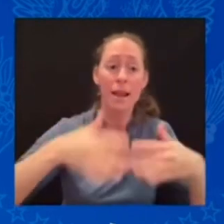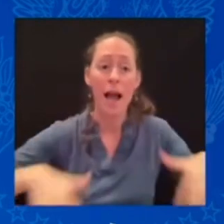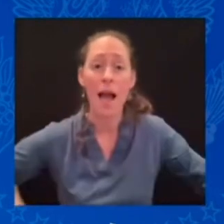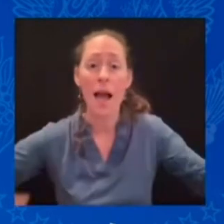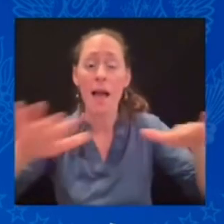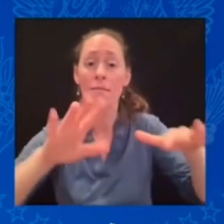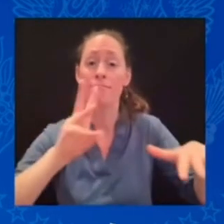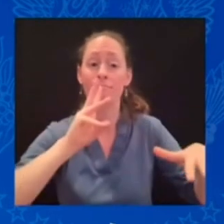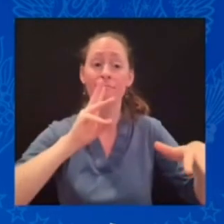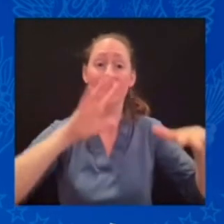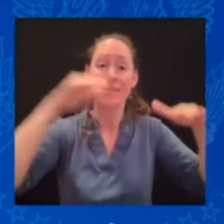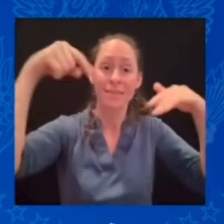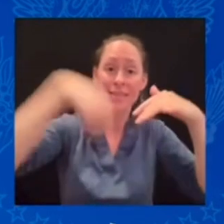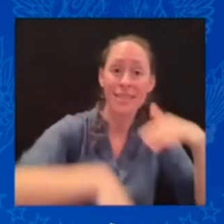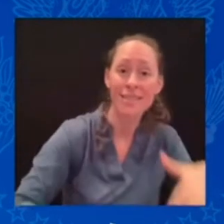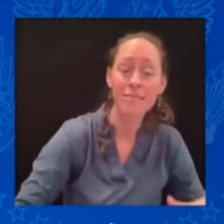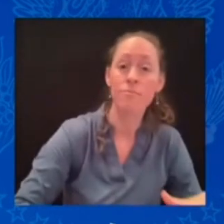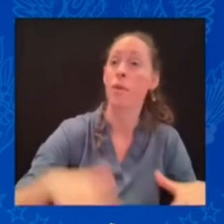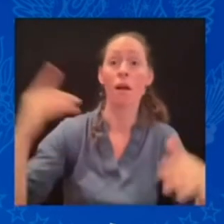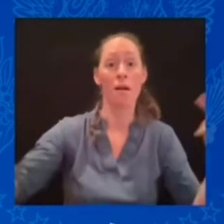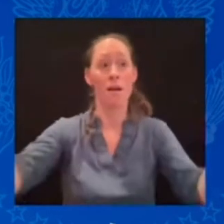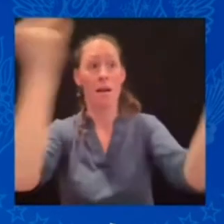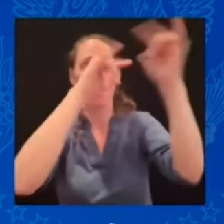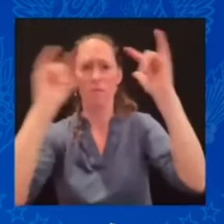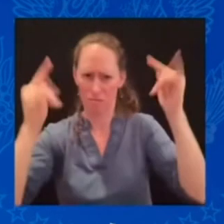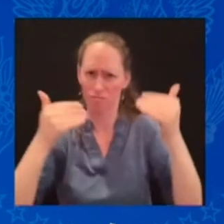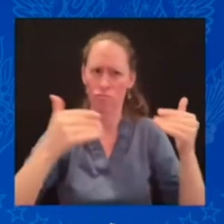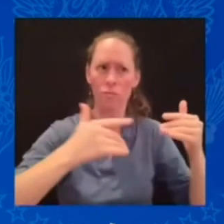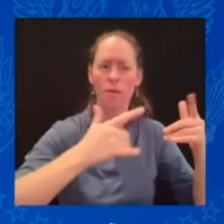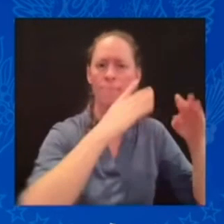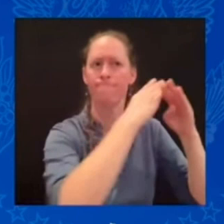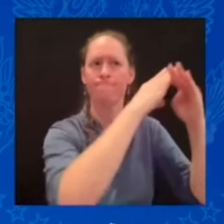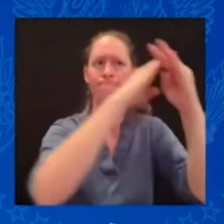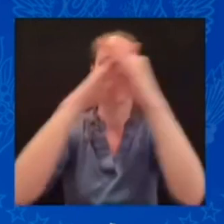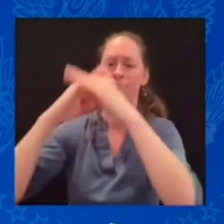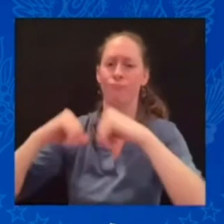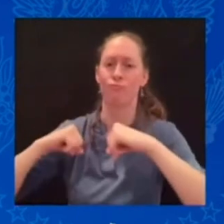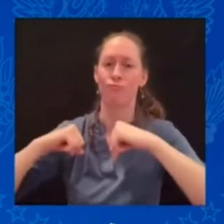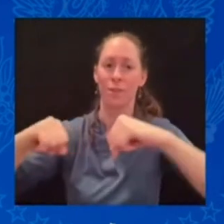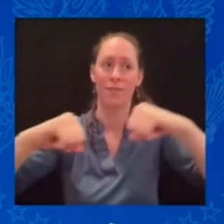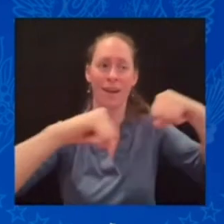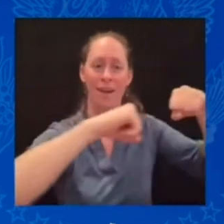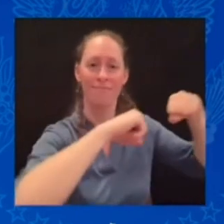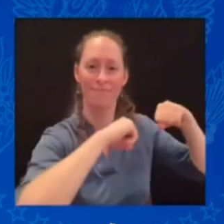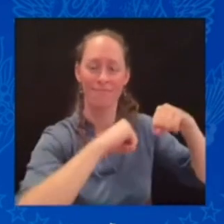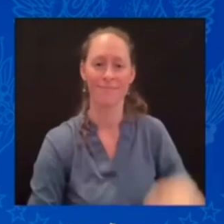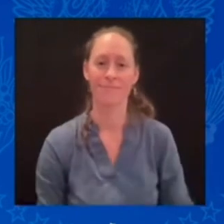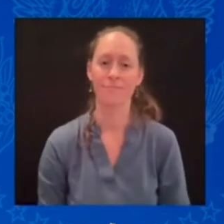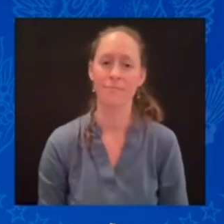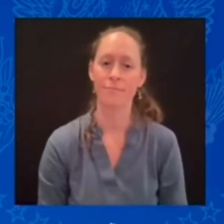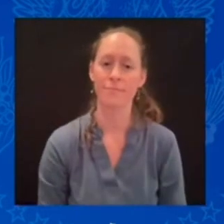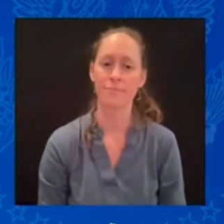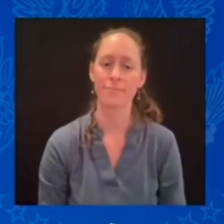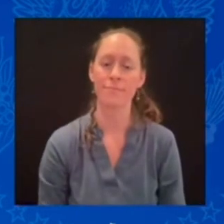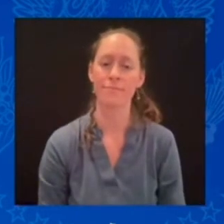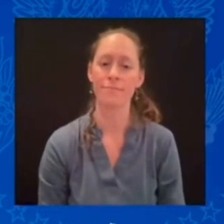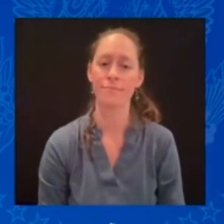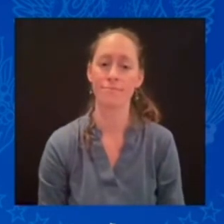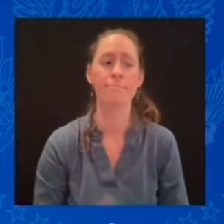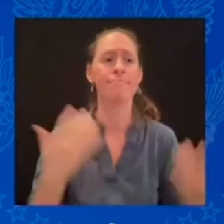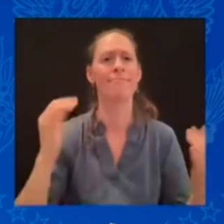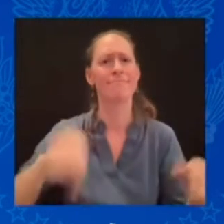to take on the challenges that matter most to the people's lives in our countries. In the United Kingdom, brought together public, private, and